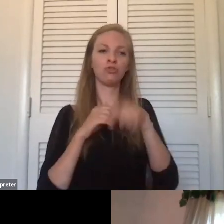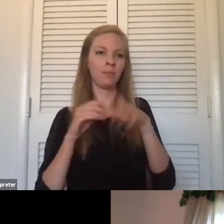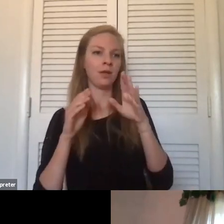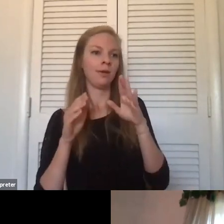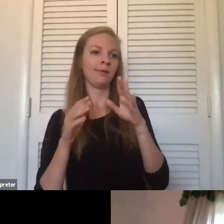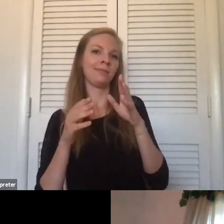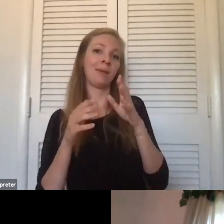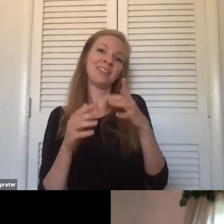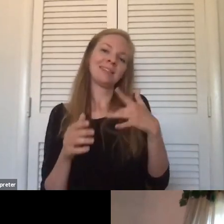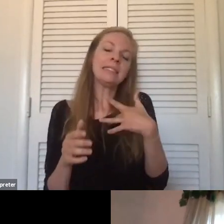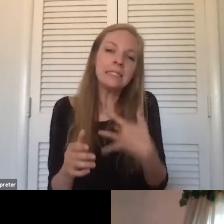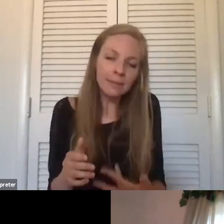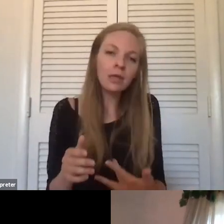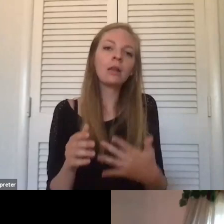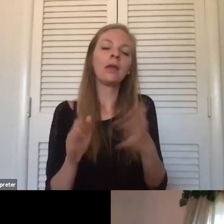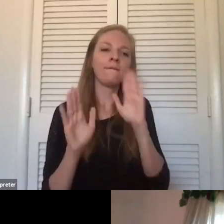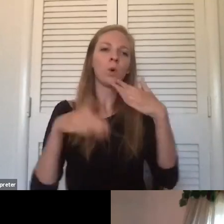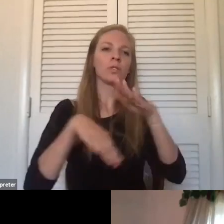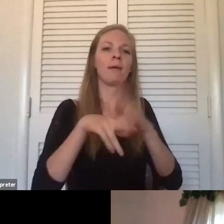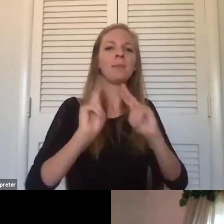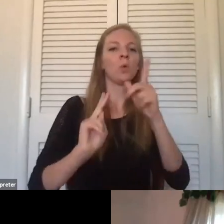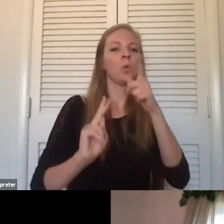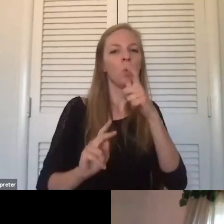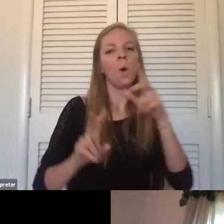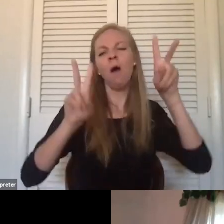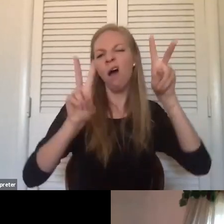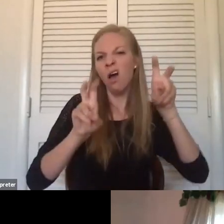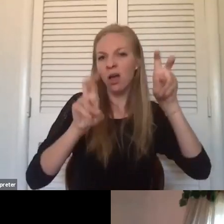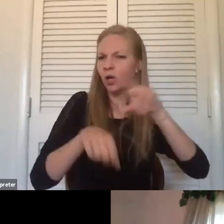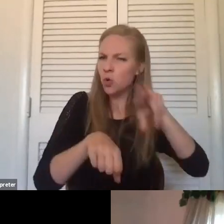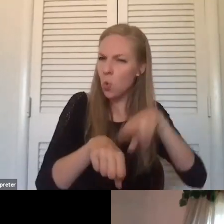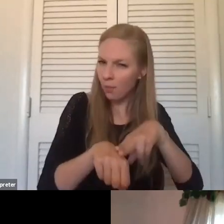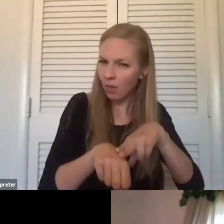normal. And if you have, let's hype.